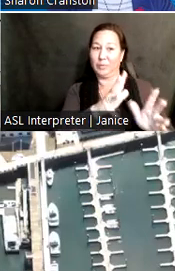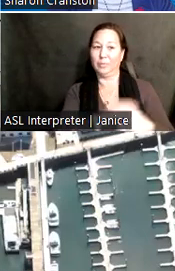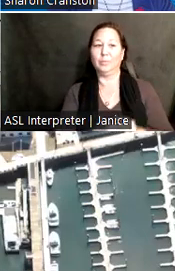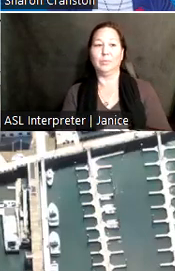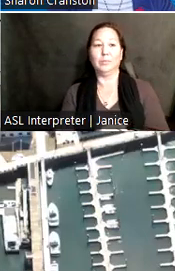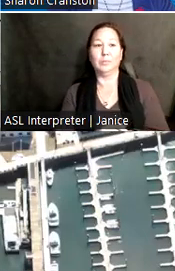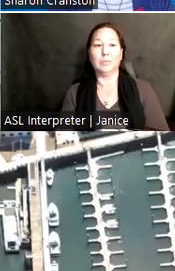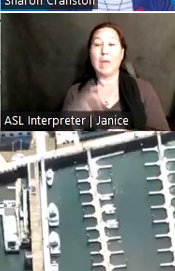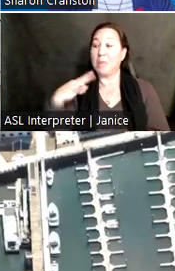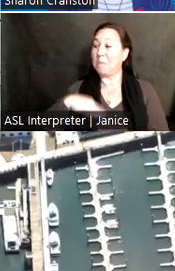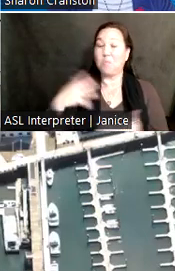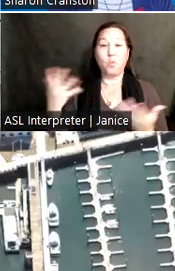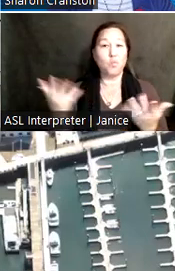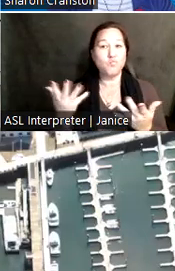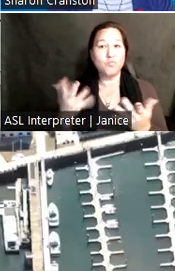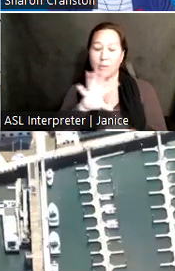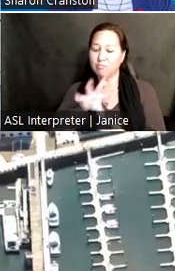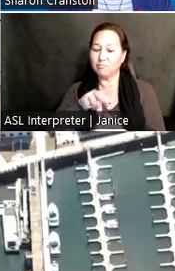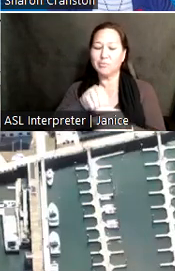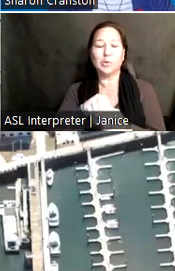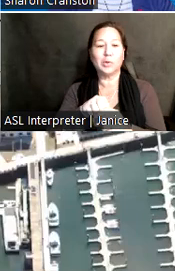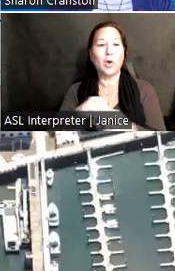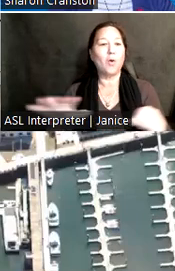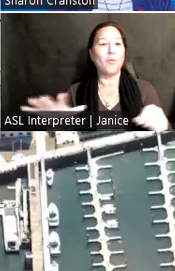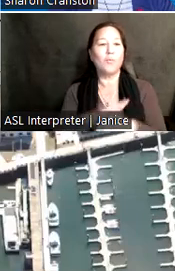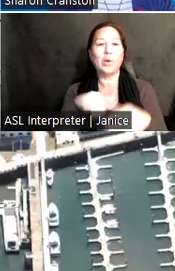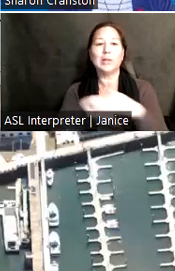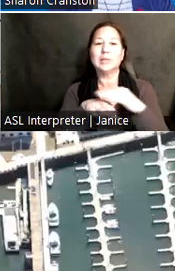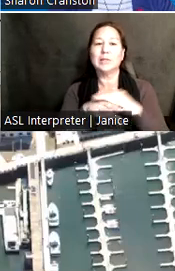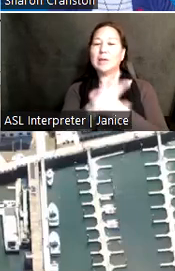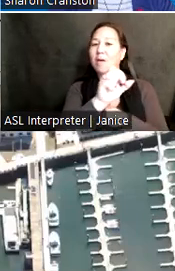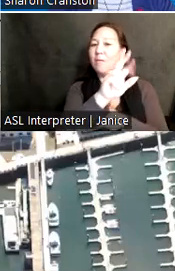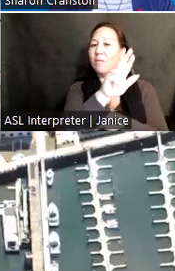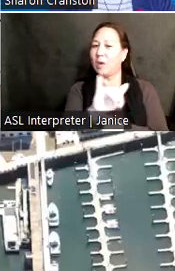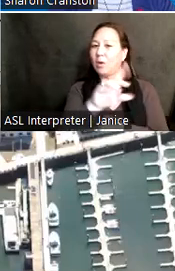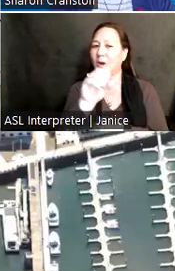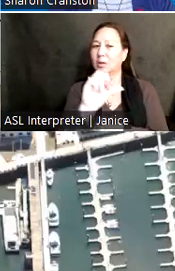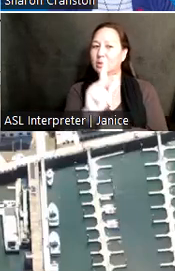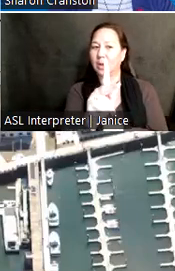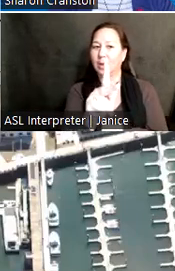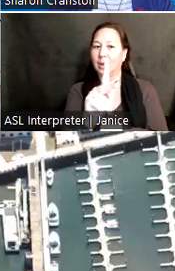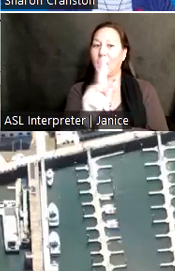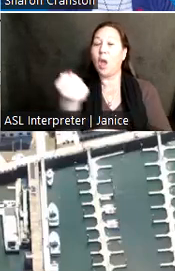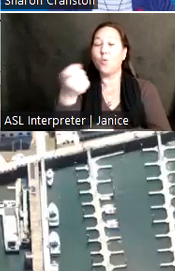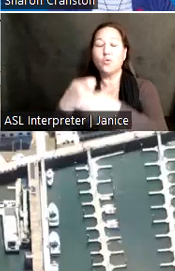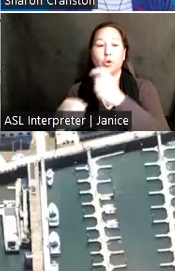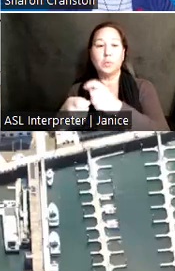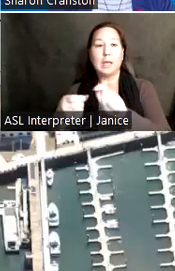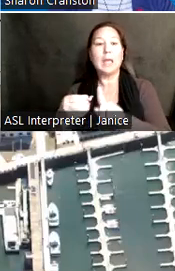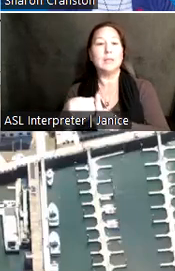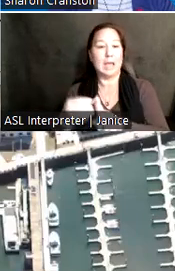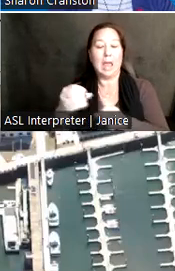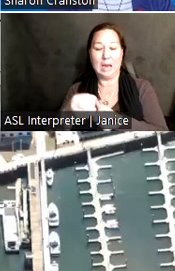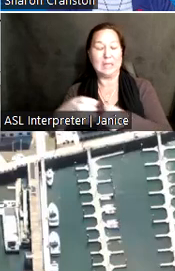project include a new, fully accessible ferry dock, the replacement and extension of the walkway connecting the Hingham